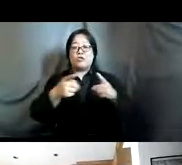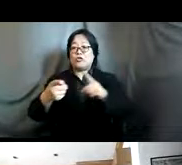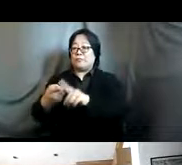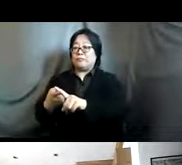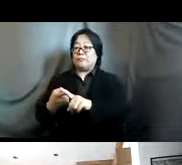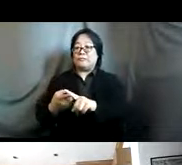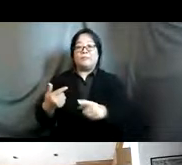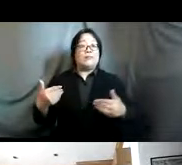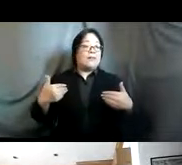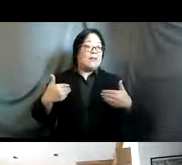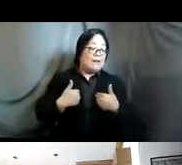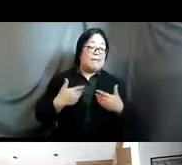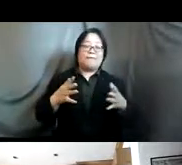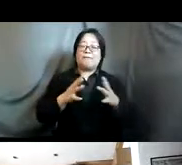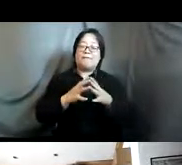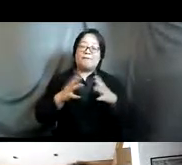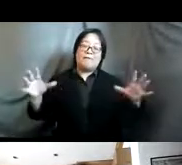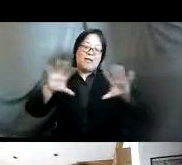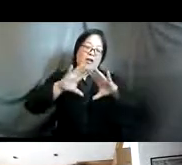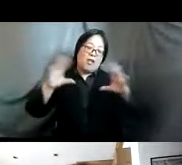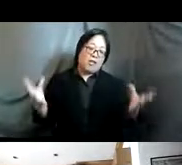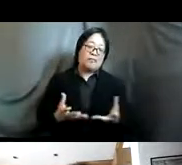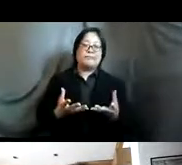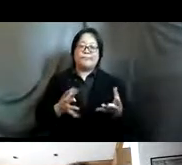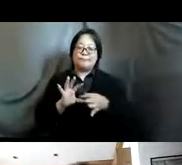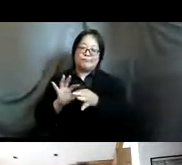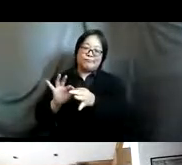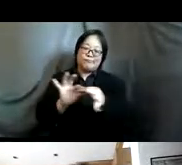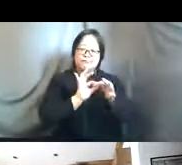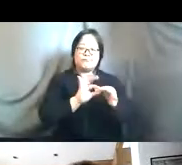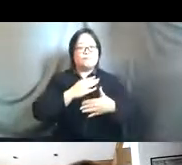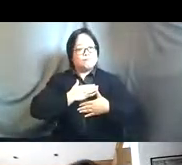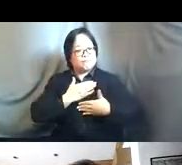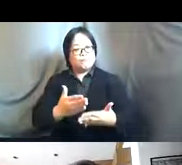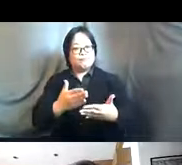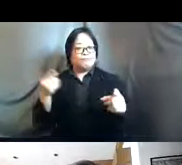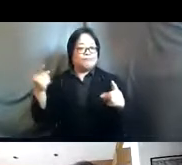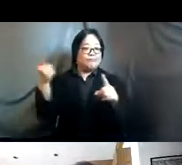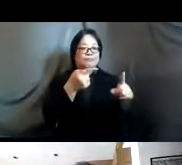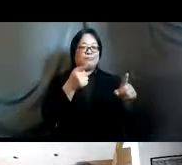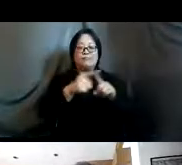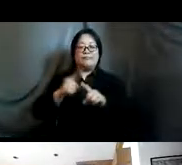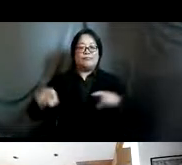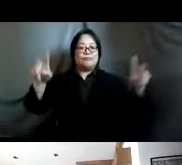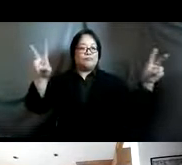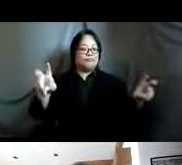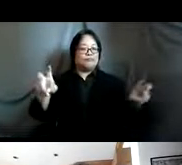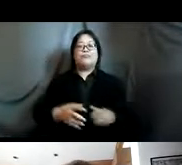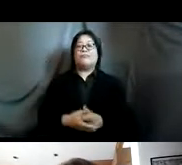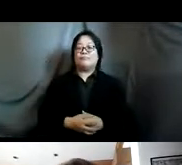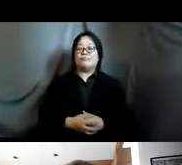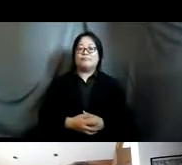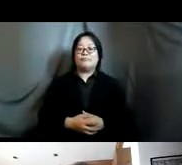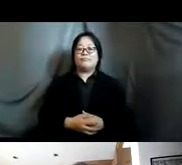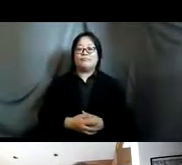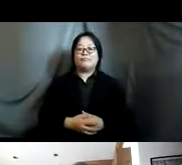a huge global brand width of commitment makers working towards a particular cause so in